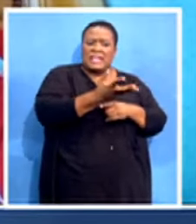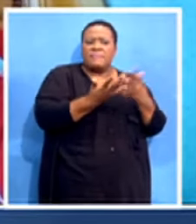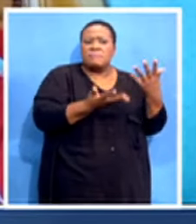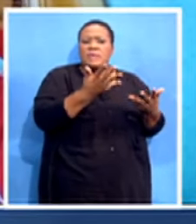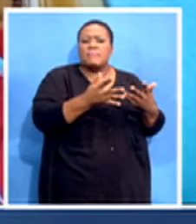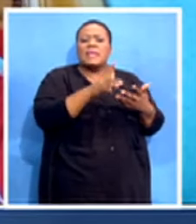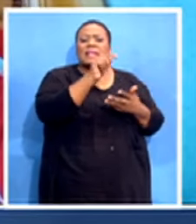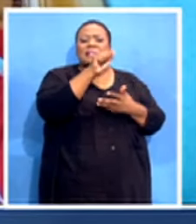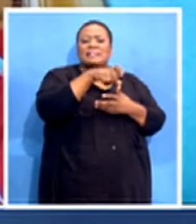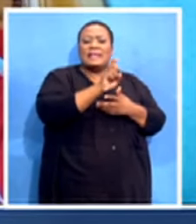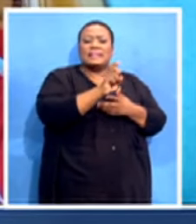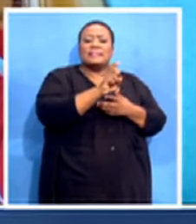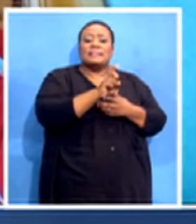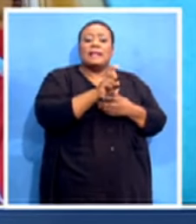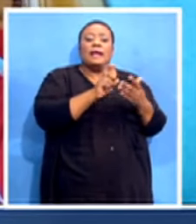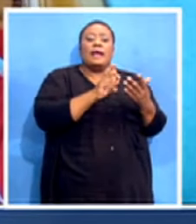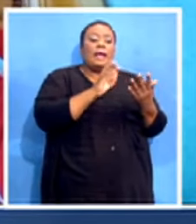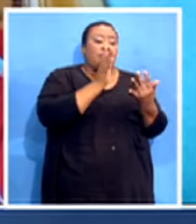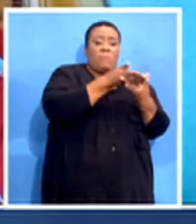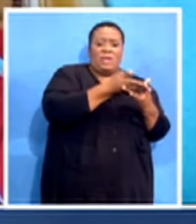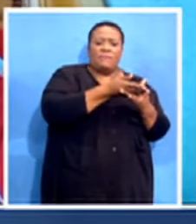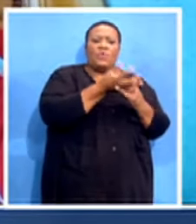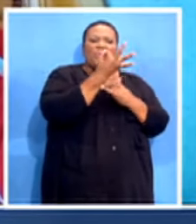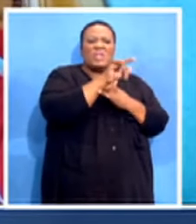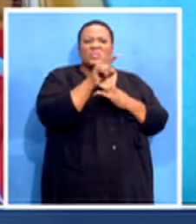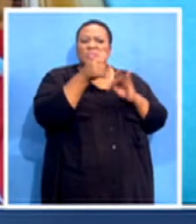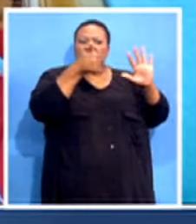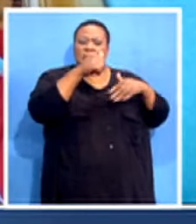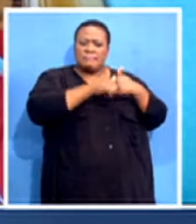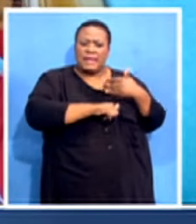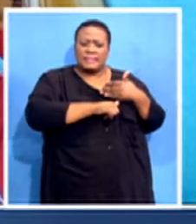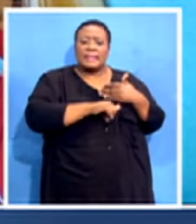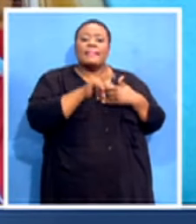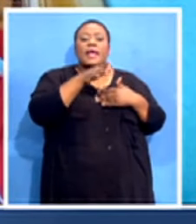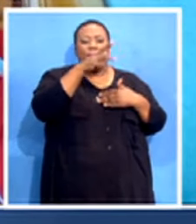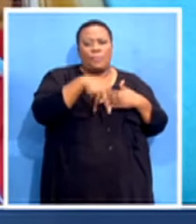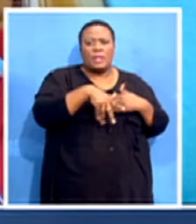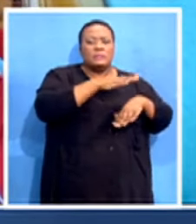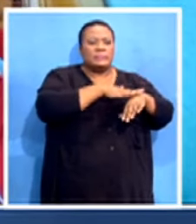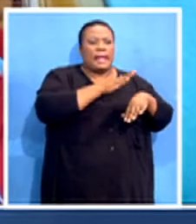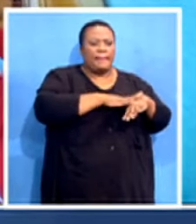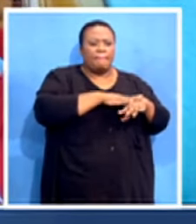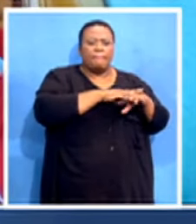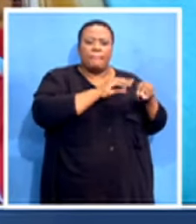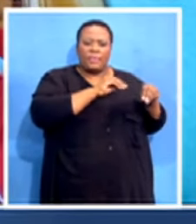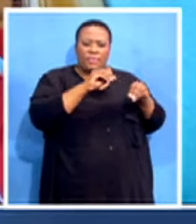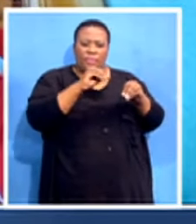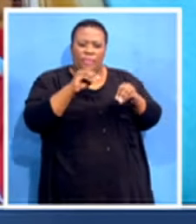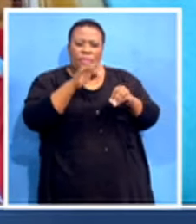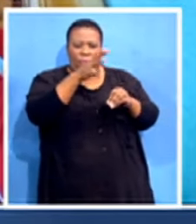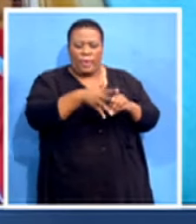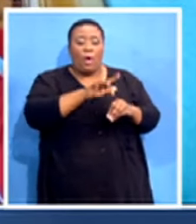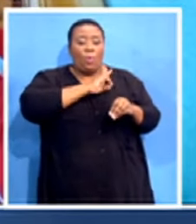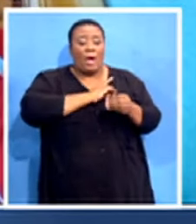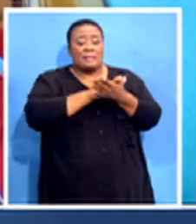between three to six months, which will perhaps get you going. But then that will take time because it still needs to be, you know, certain